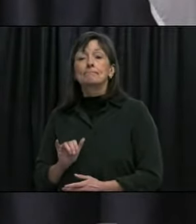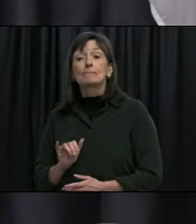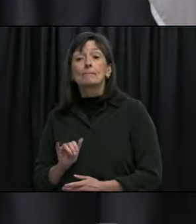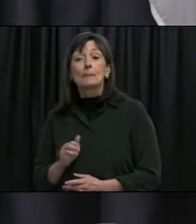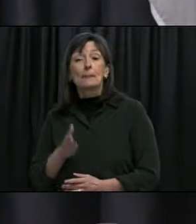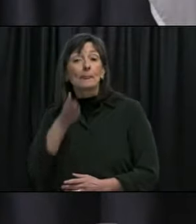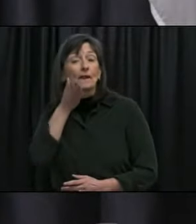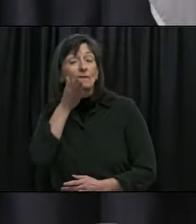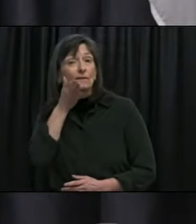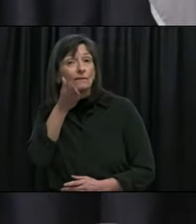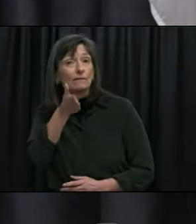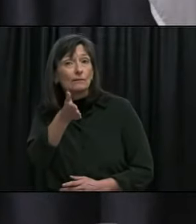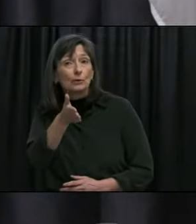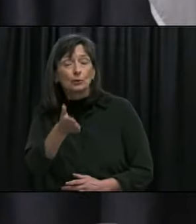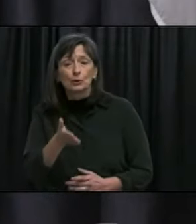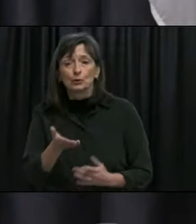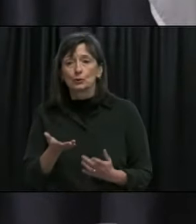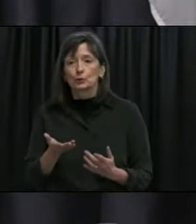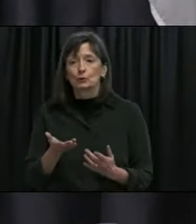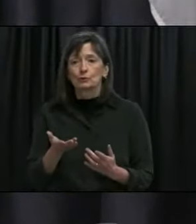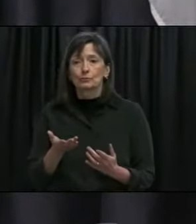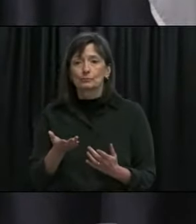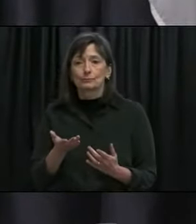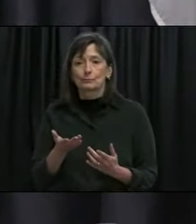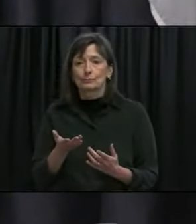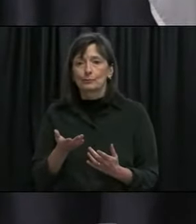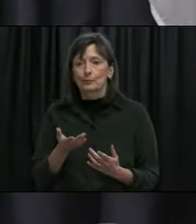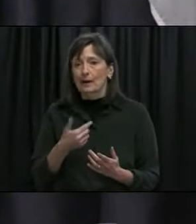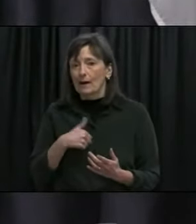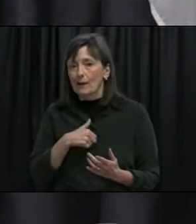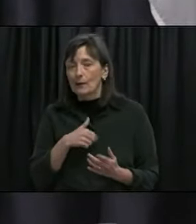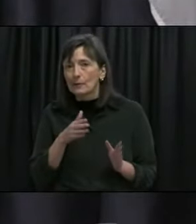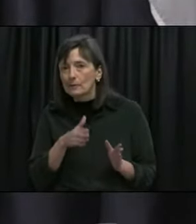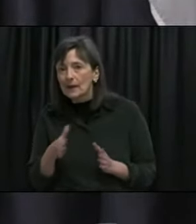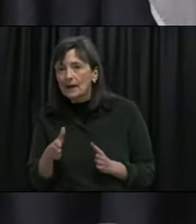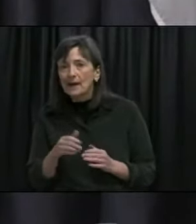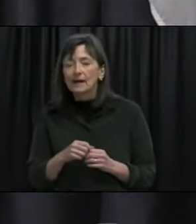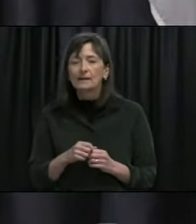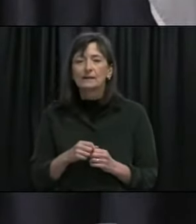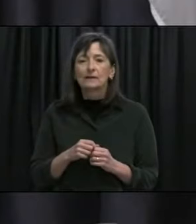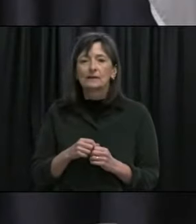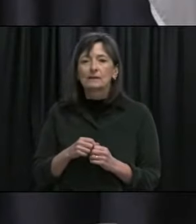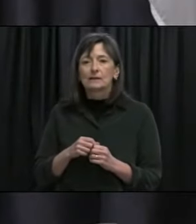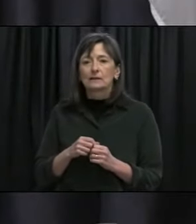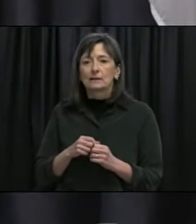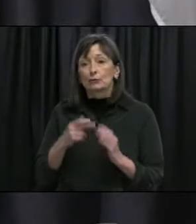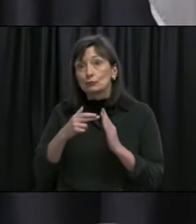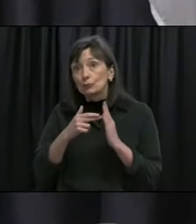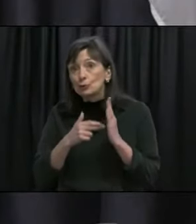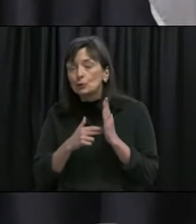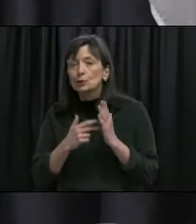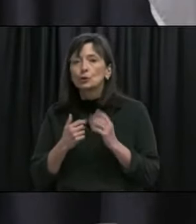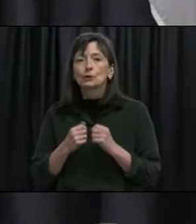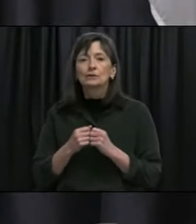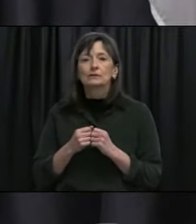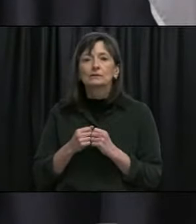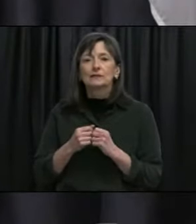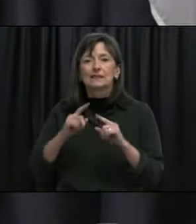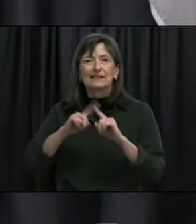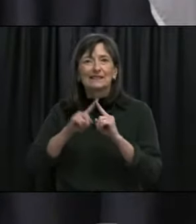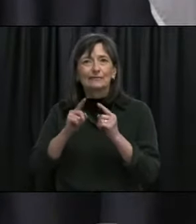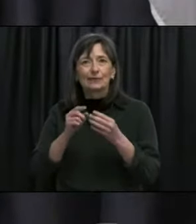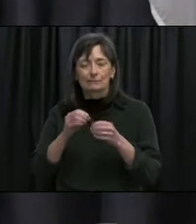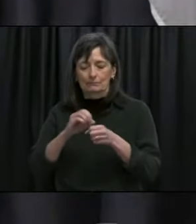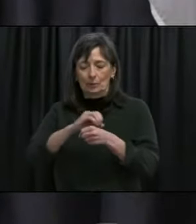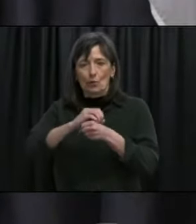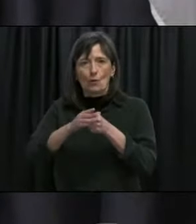deal with COVID and the variants of concern going forward